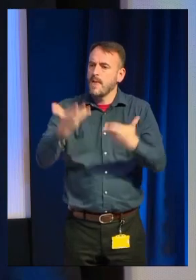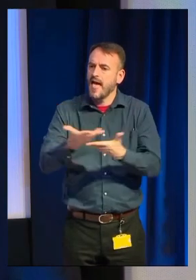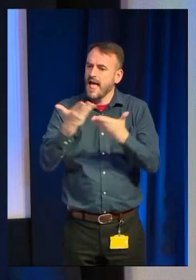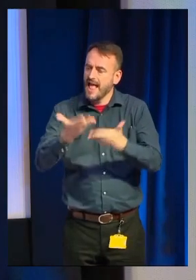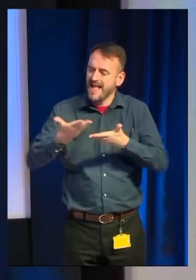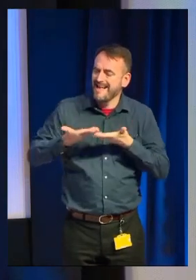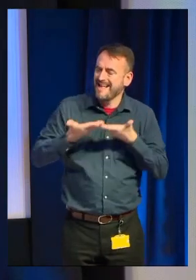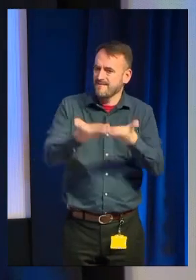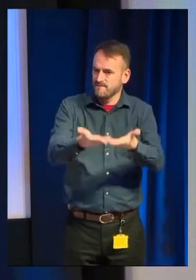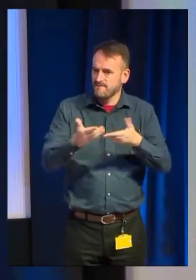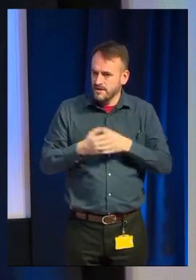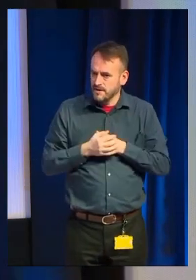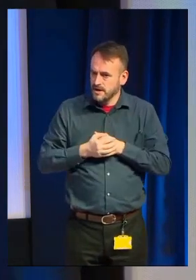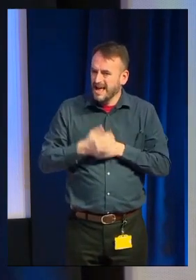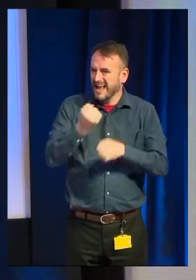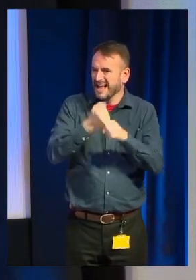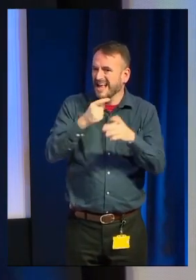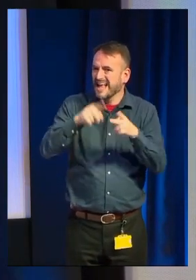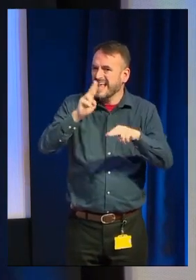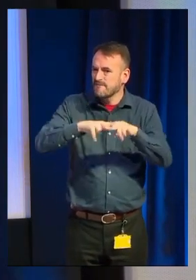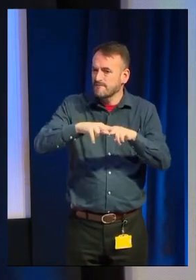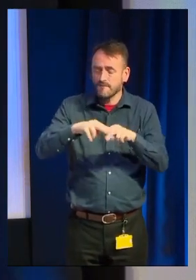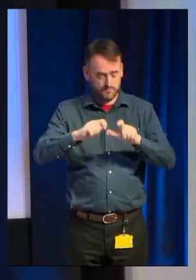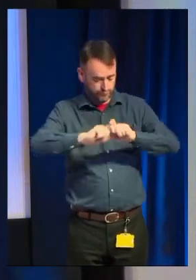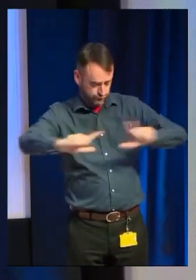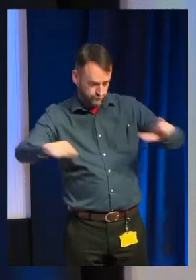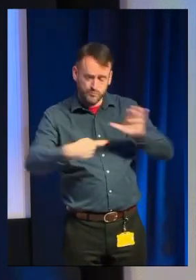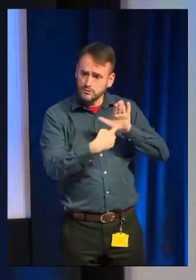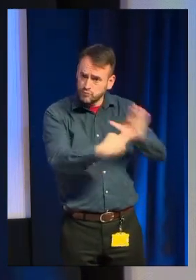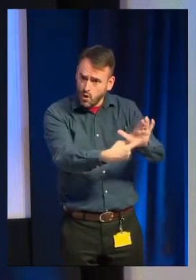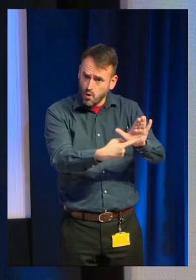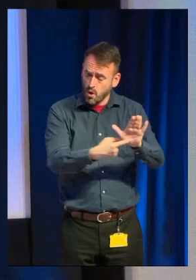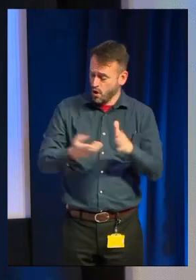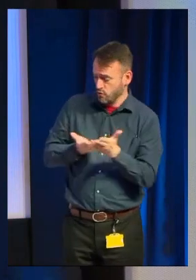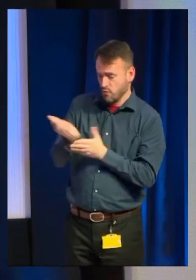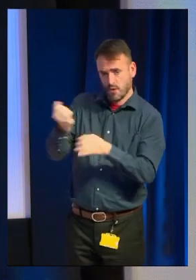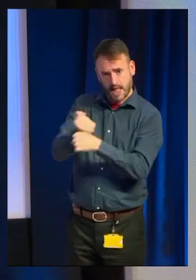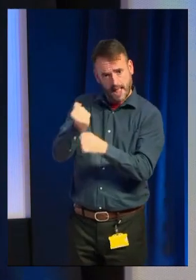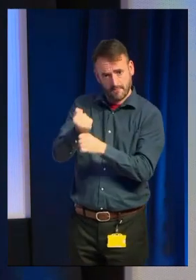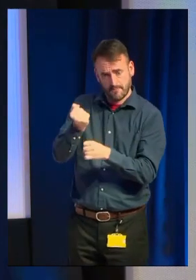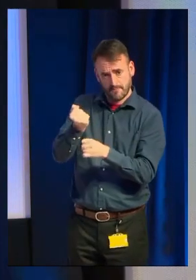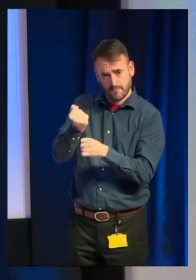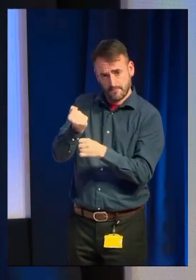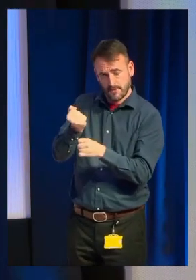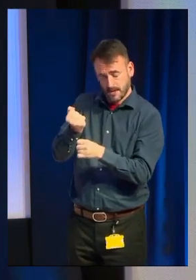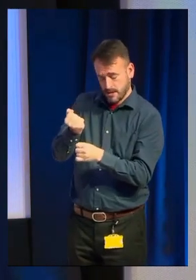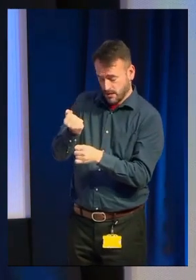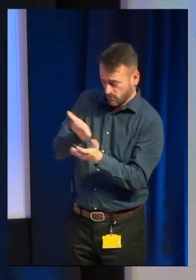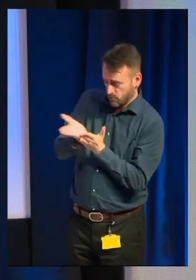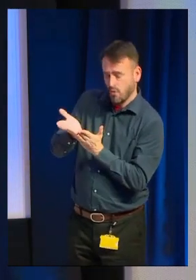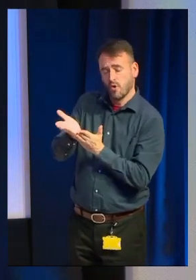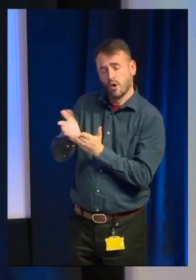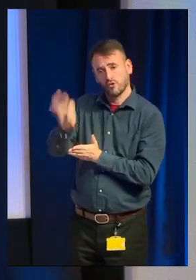like the way that you make a choice in the game. So the passing Steam browser, who's basically looking,